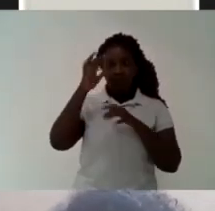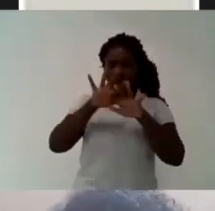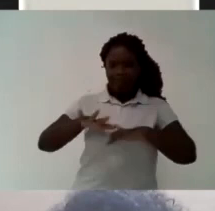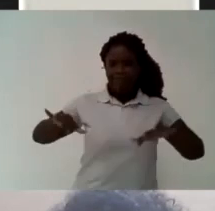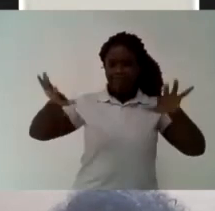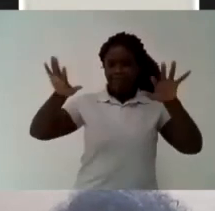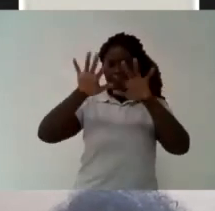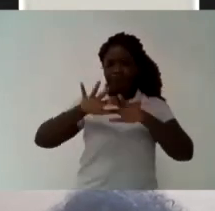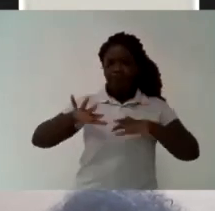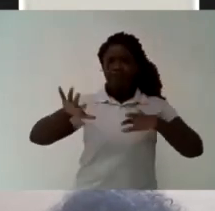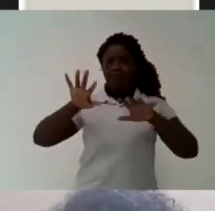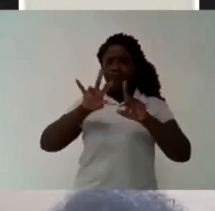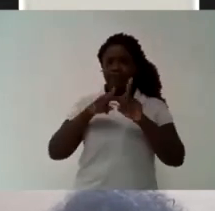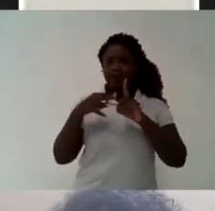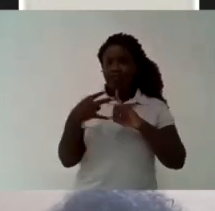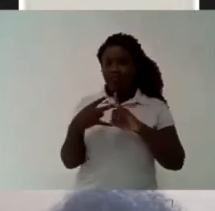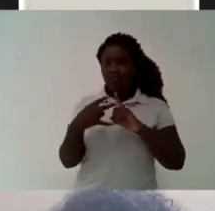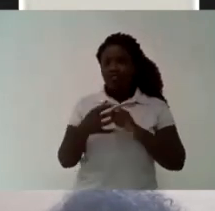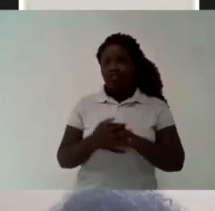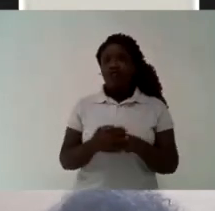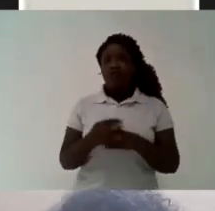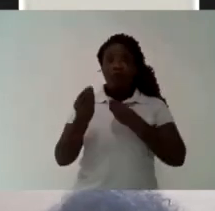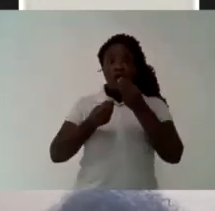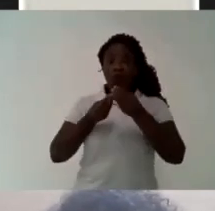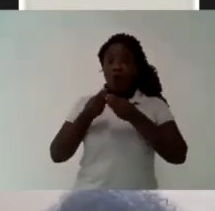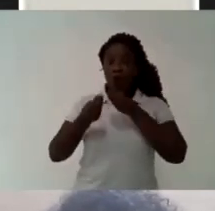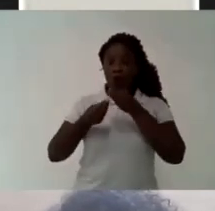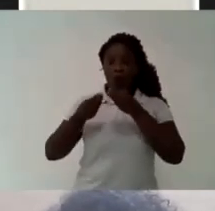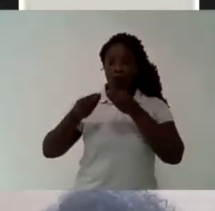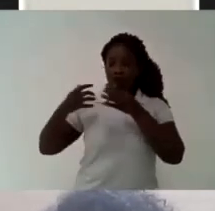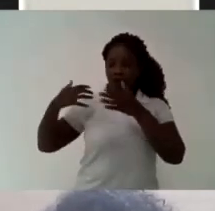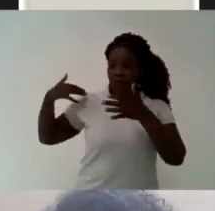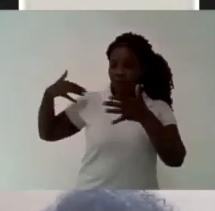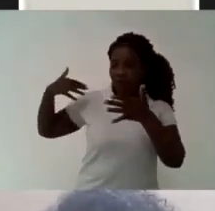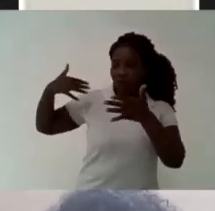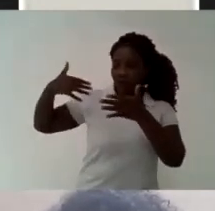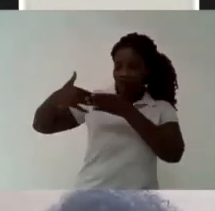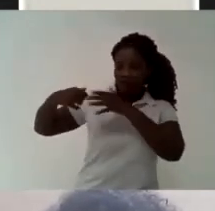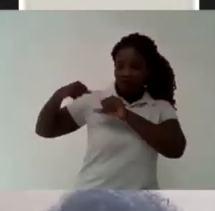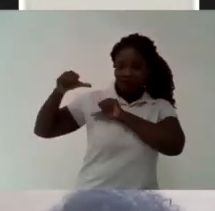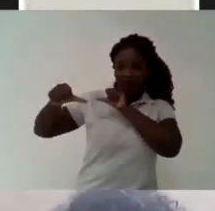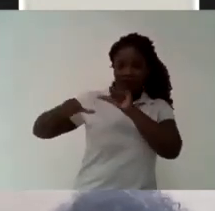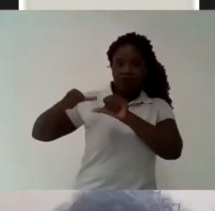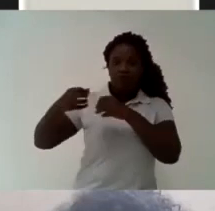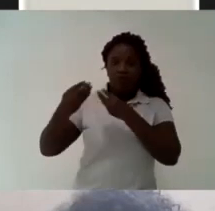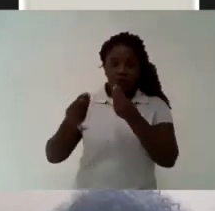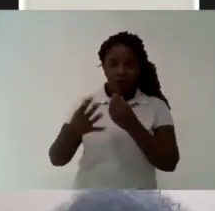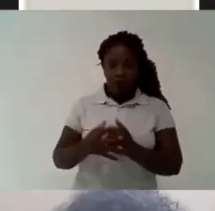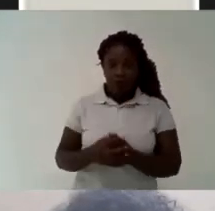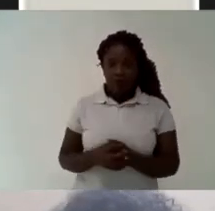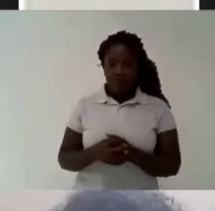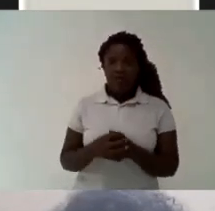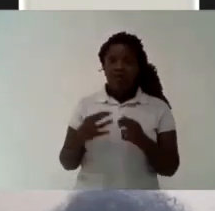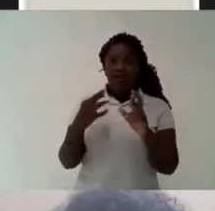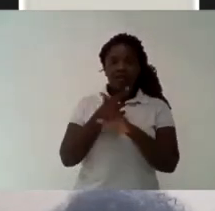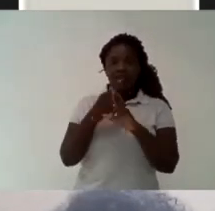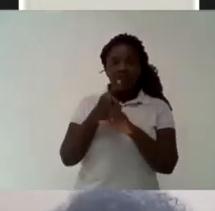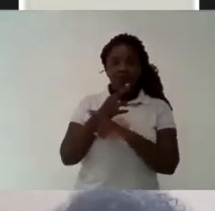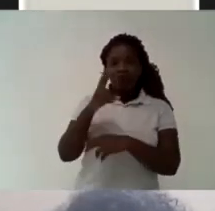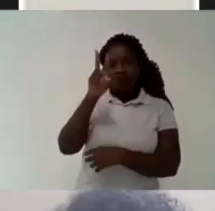UNE has reinvented itself during these last decades And